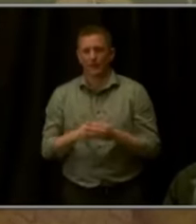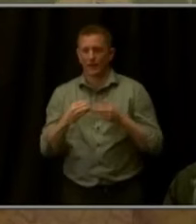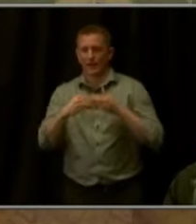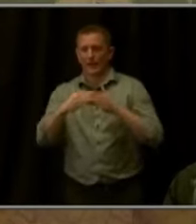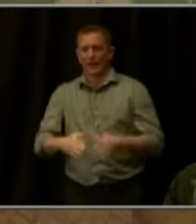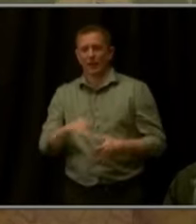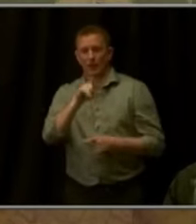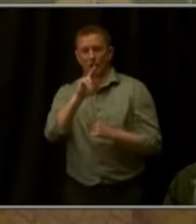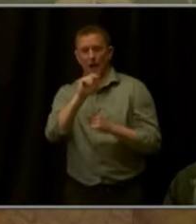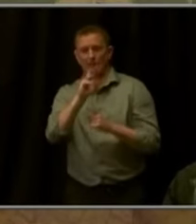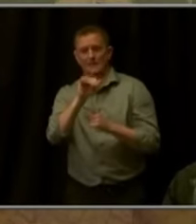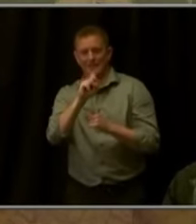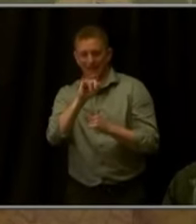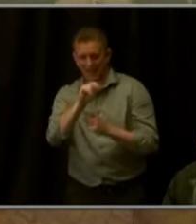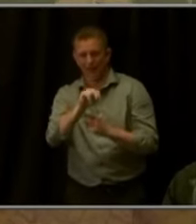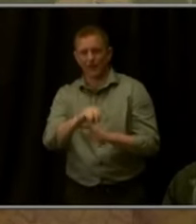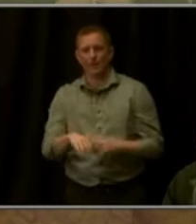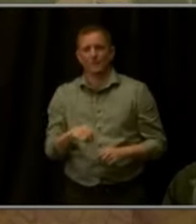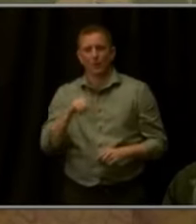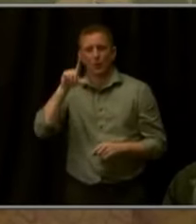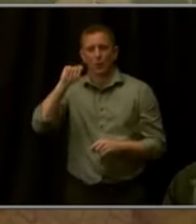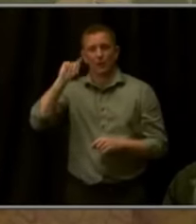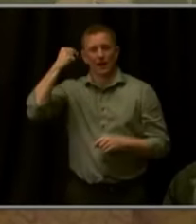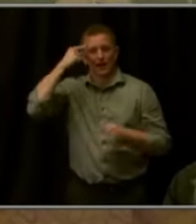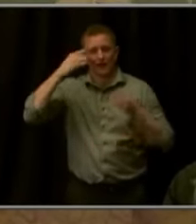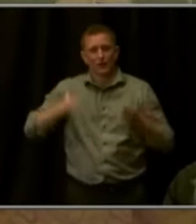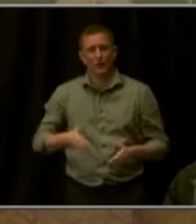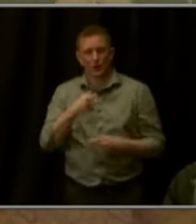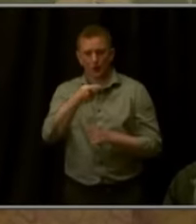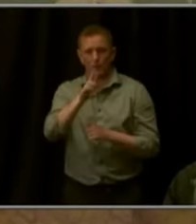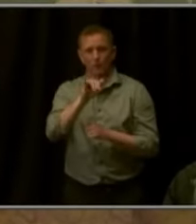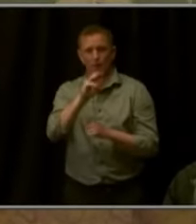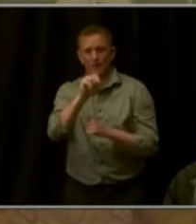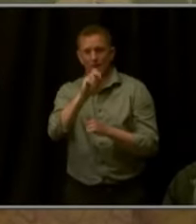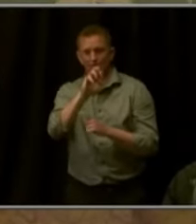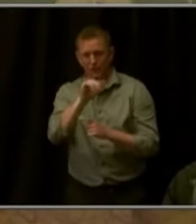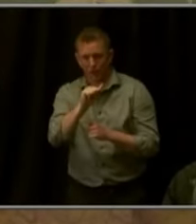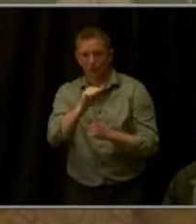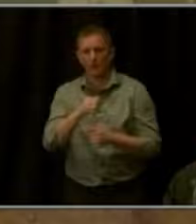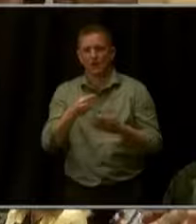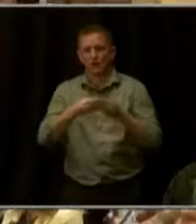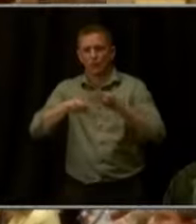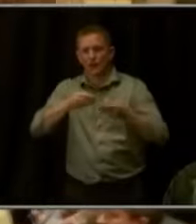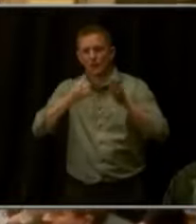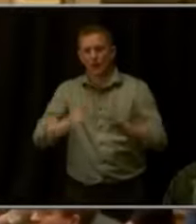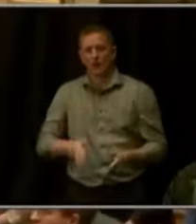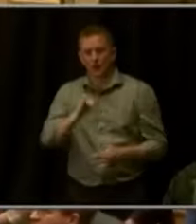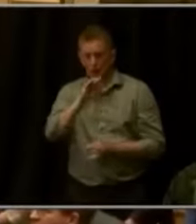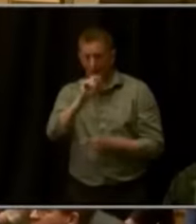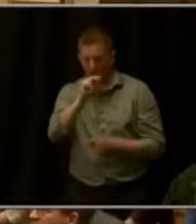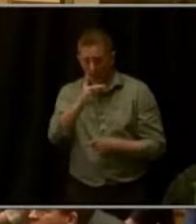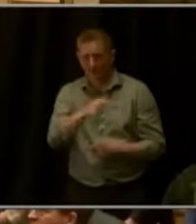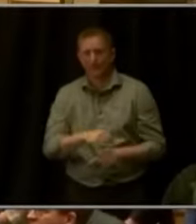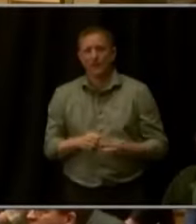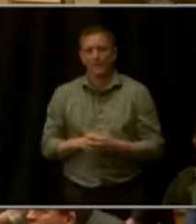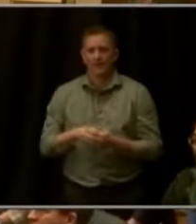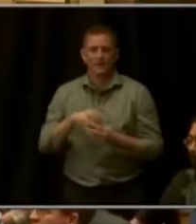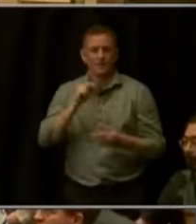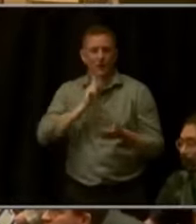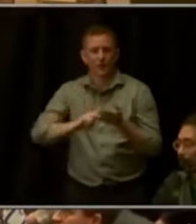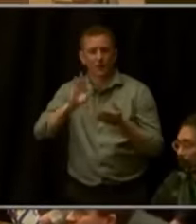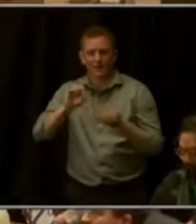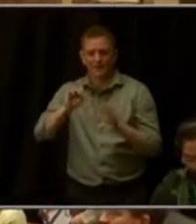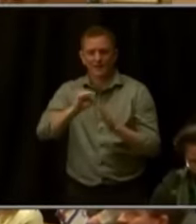Primavera, Treasurer Young, Attorney General Weiser, Secretary of State Griswold, First